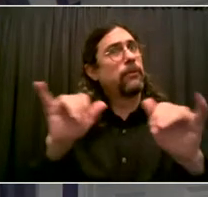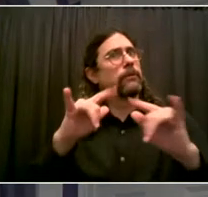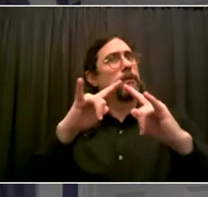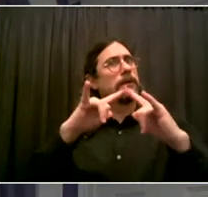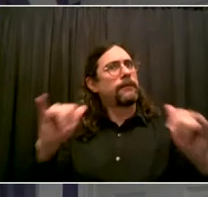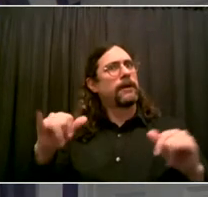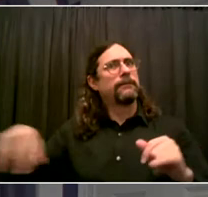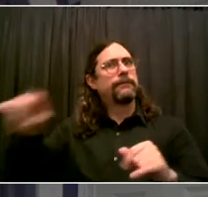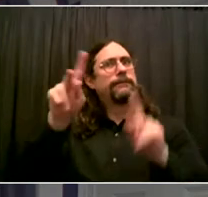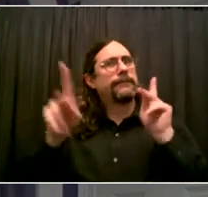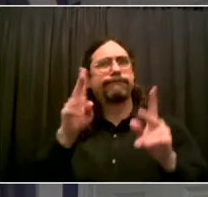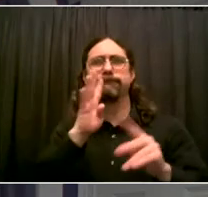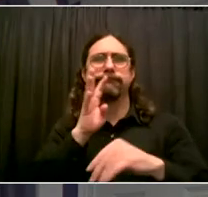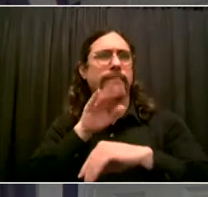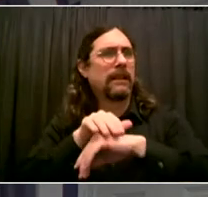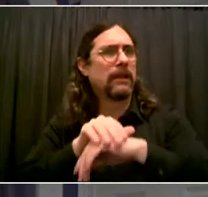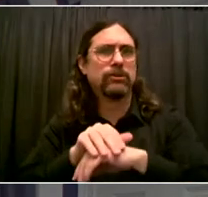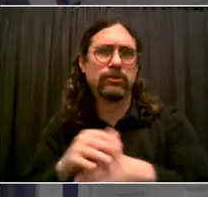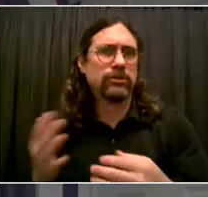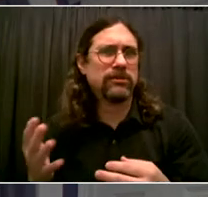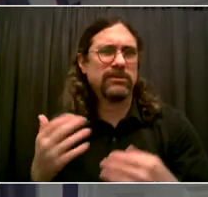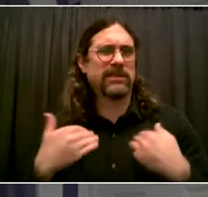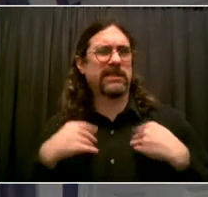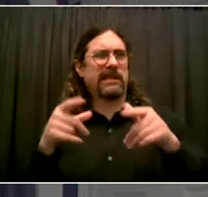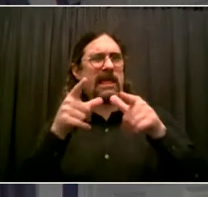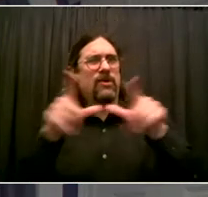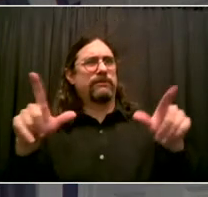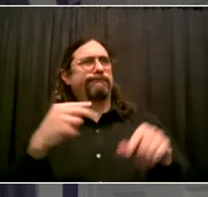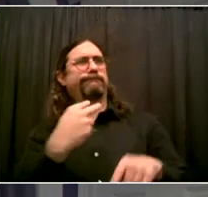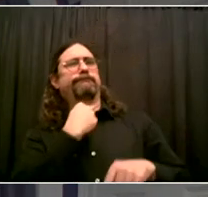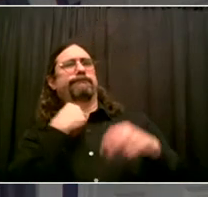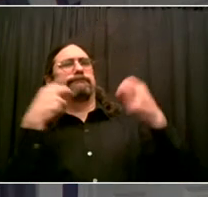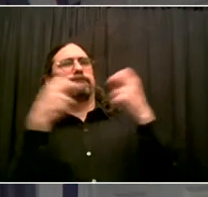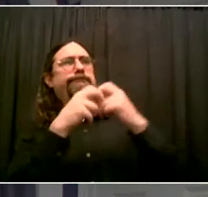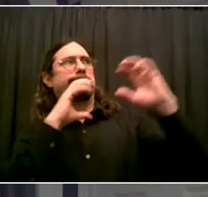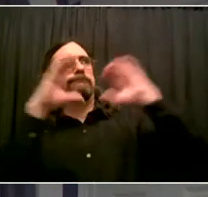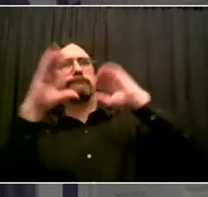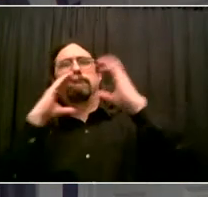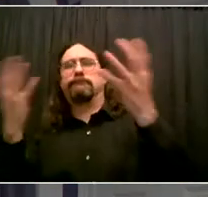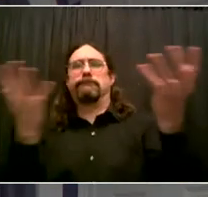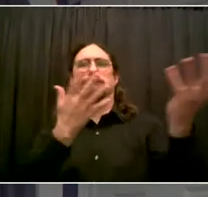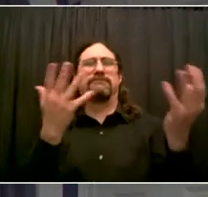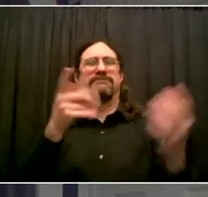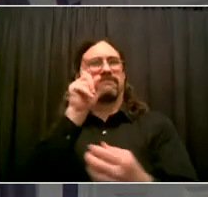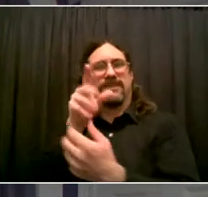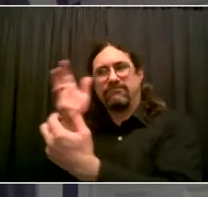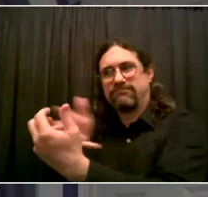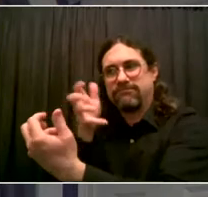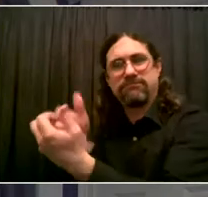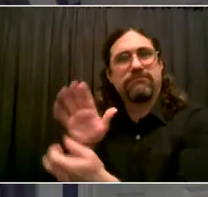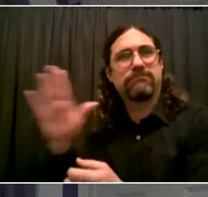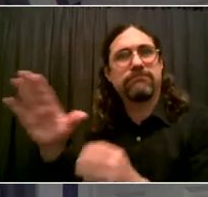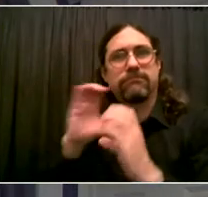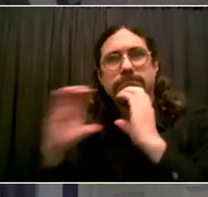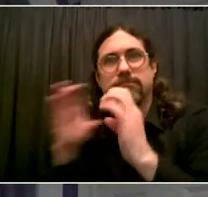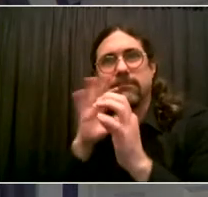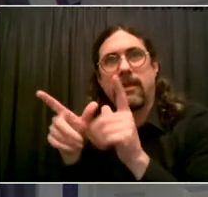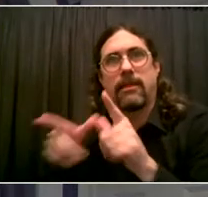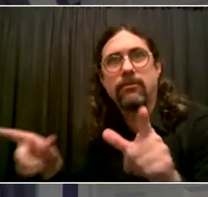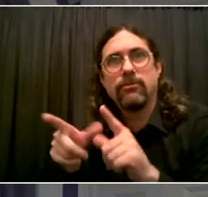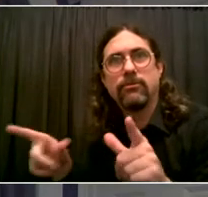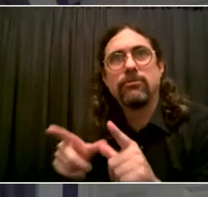and I'm glad to see this program finally focus on eliminating linguistic